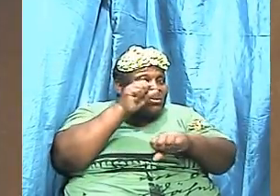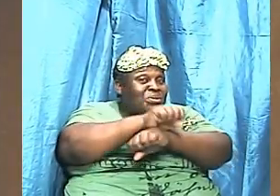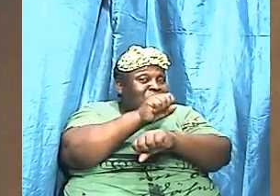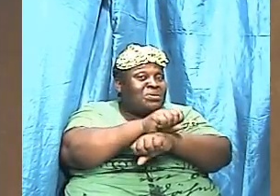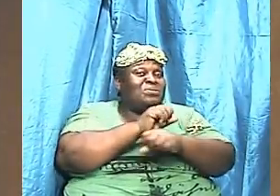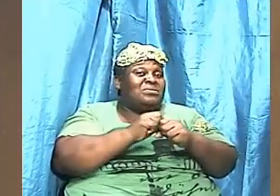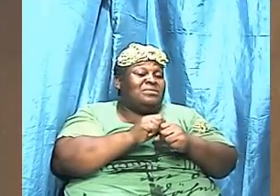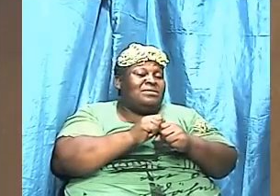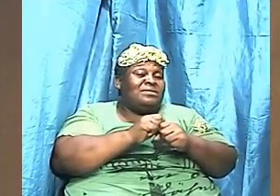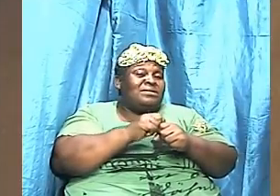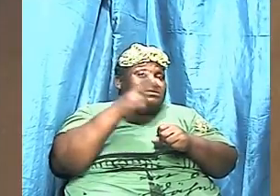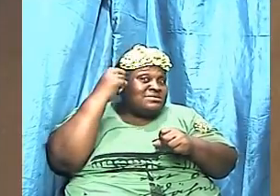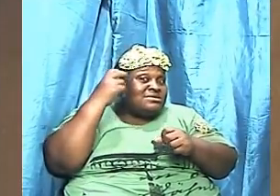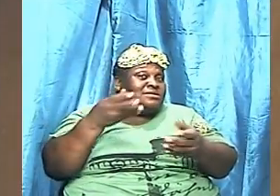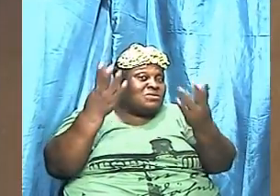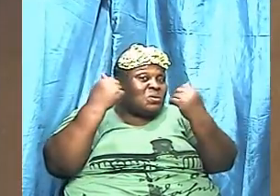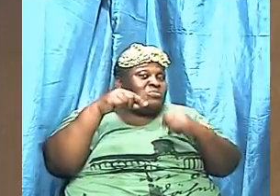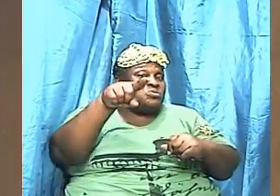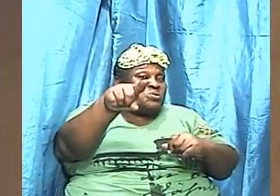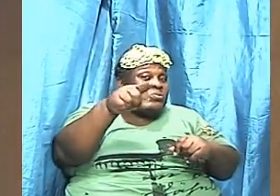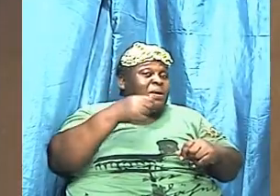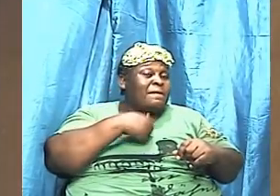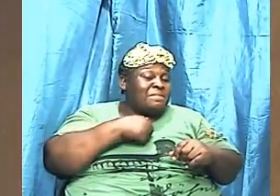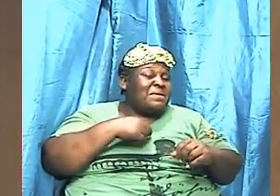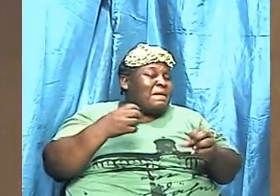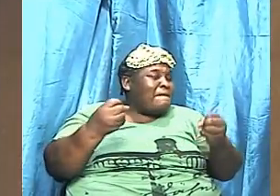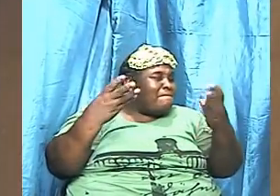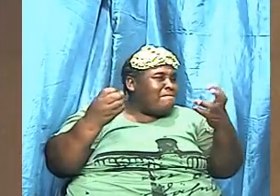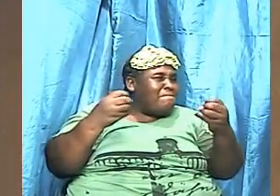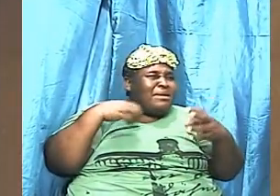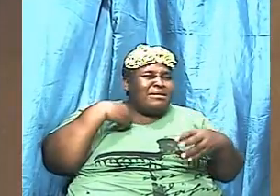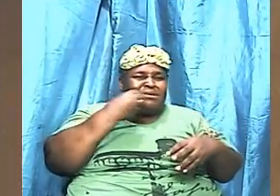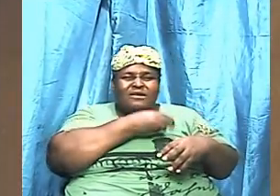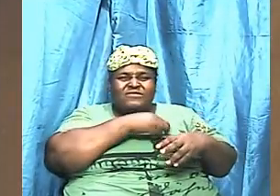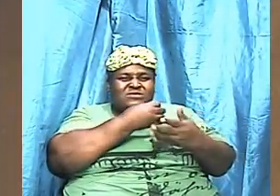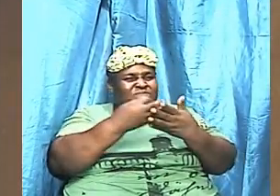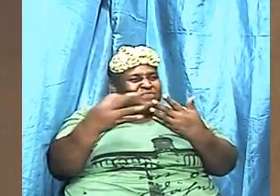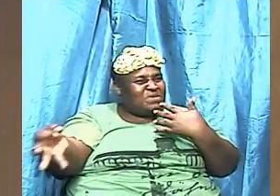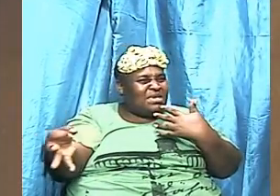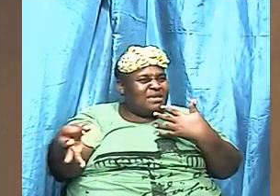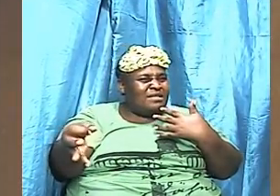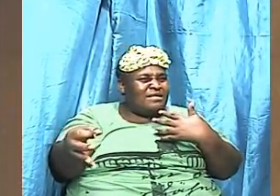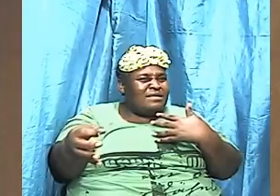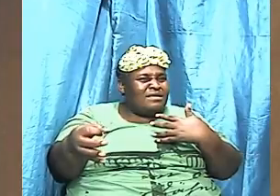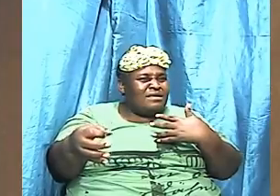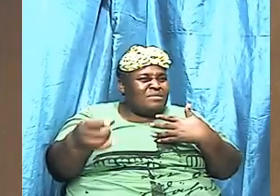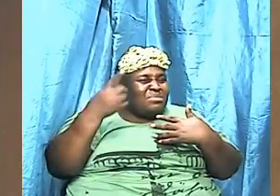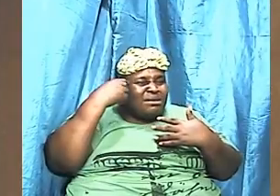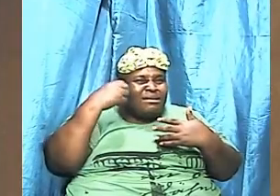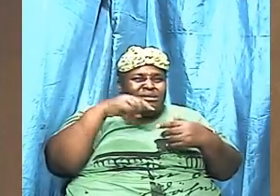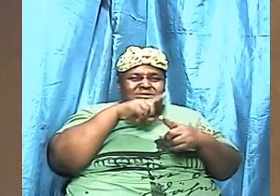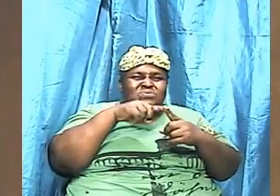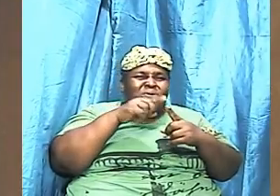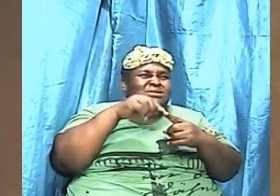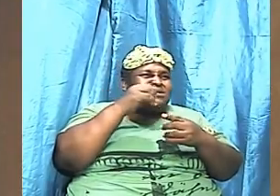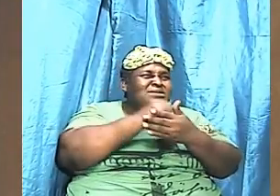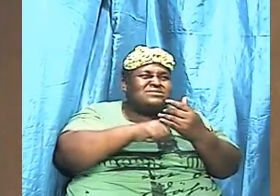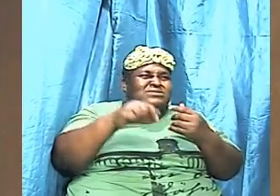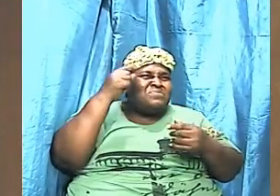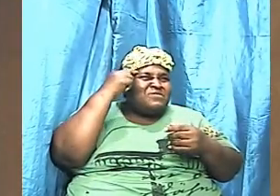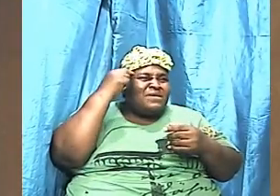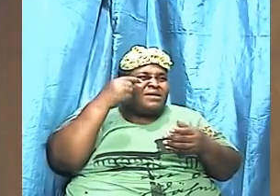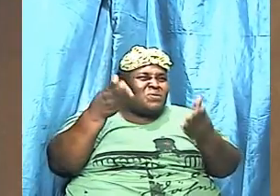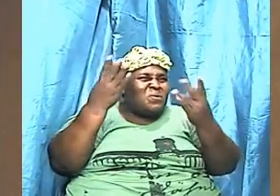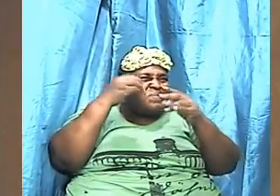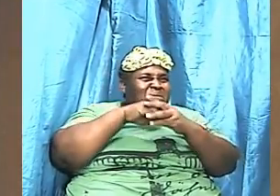many of us have failed because when certain thoughts come into our minds about a brother or about